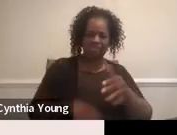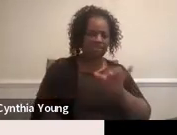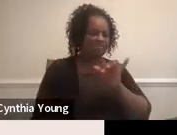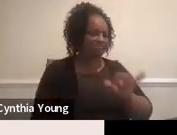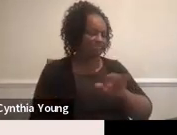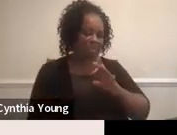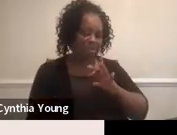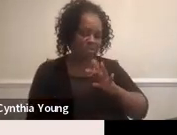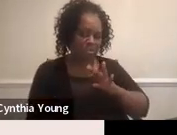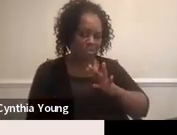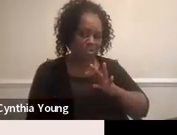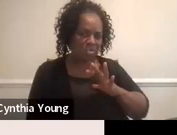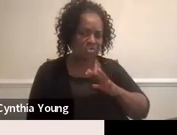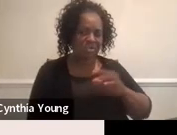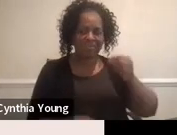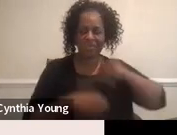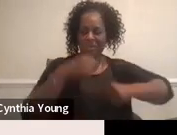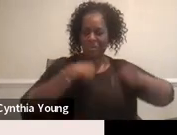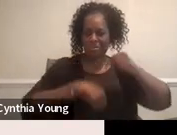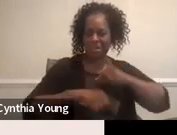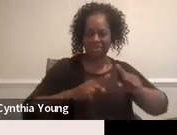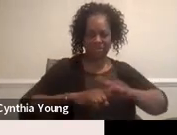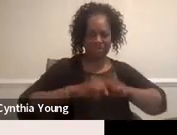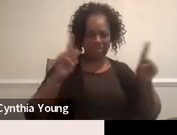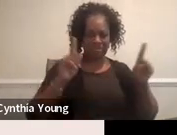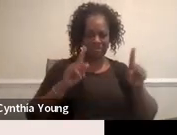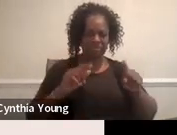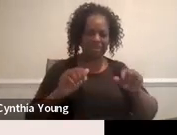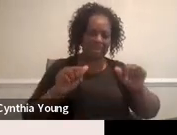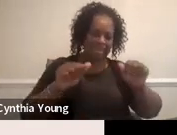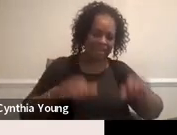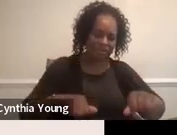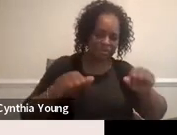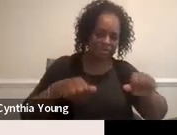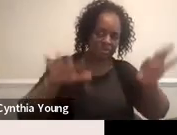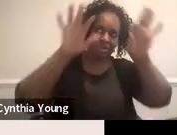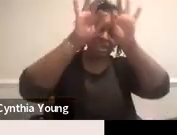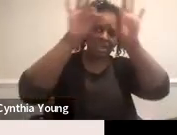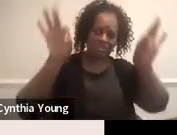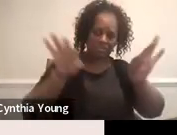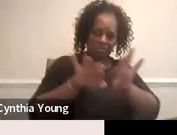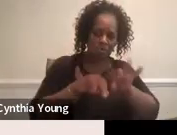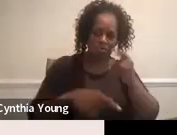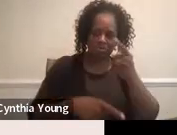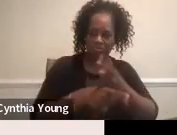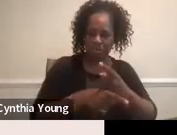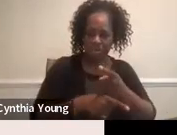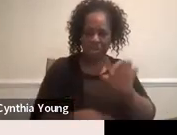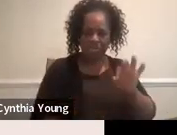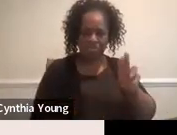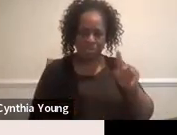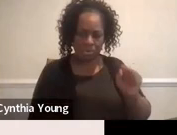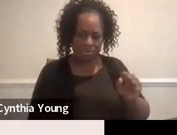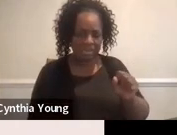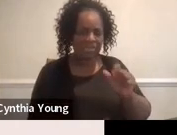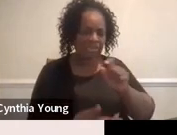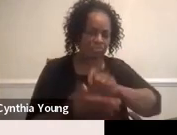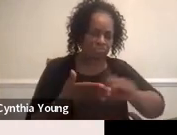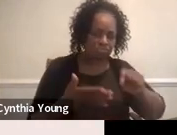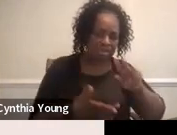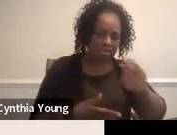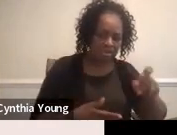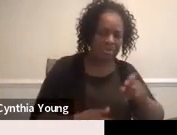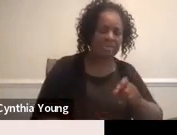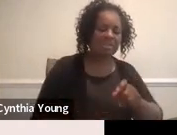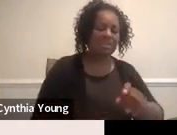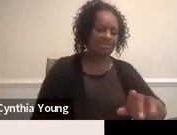Yep. There it is. I got to go back to a different one. Eligibility and forms. Okay. And then the written notice. And